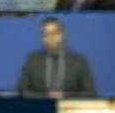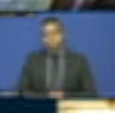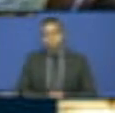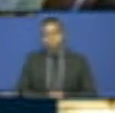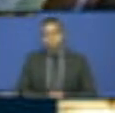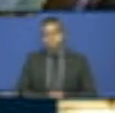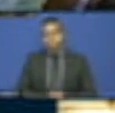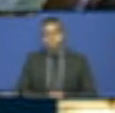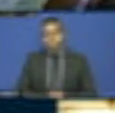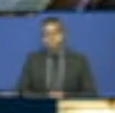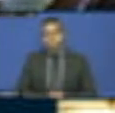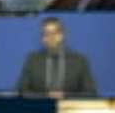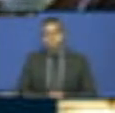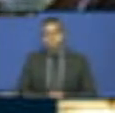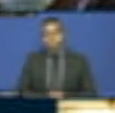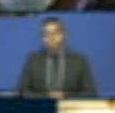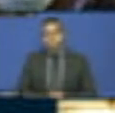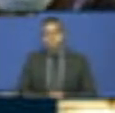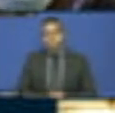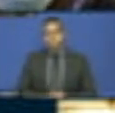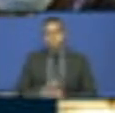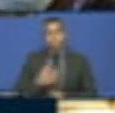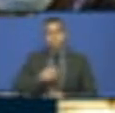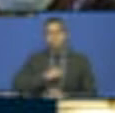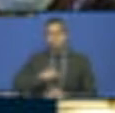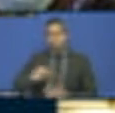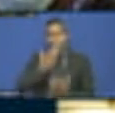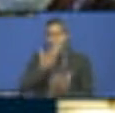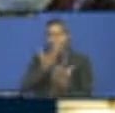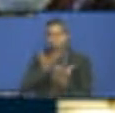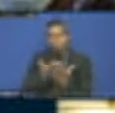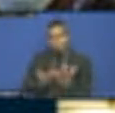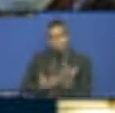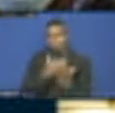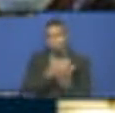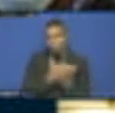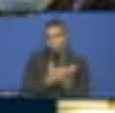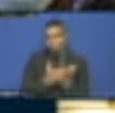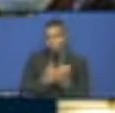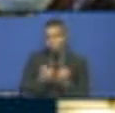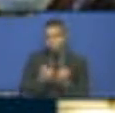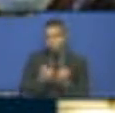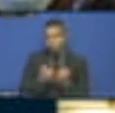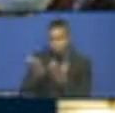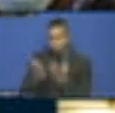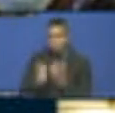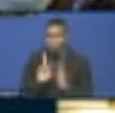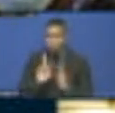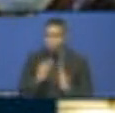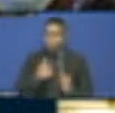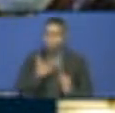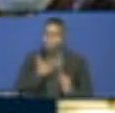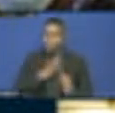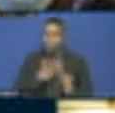well and fine, but I feel like if you go down to every country, to the person on the grassroots